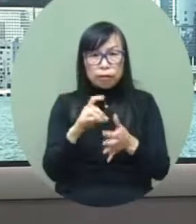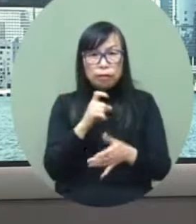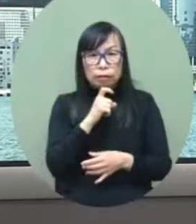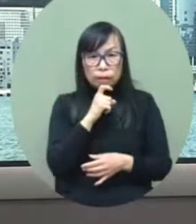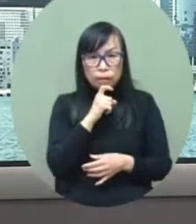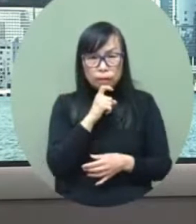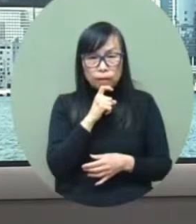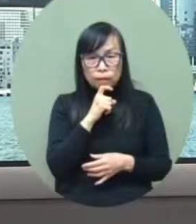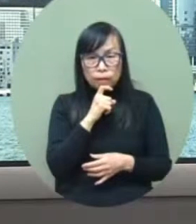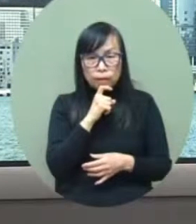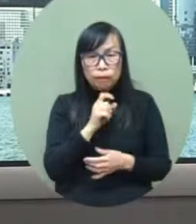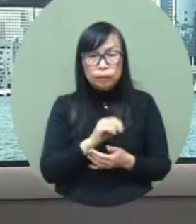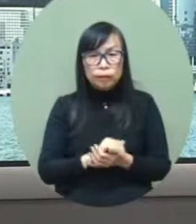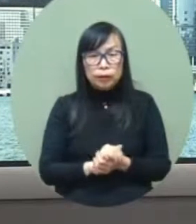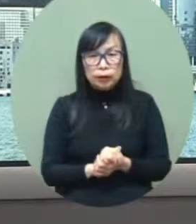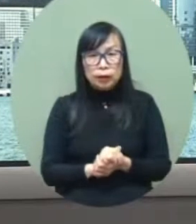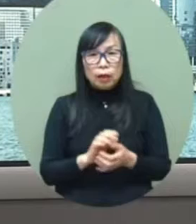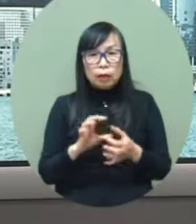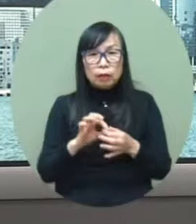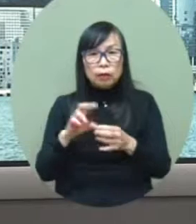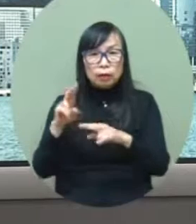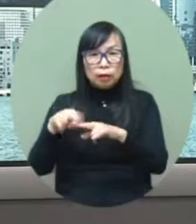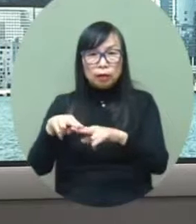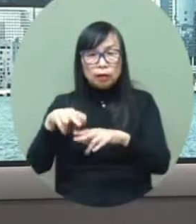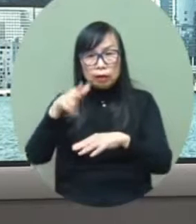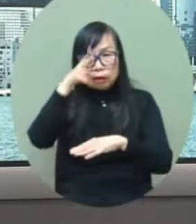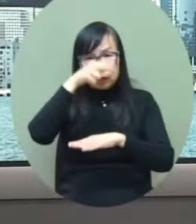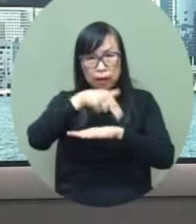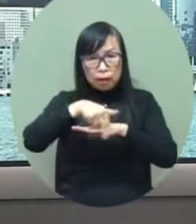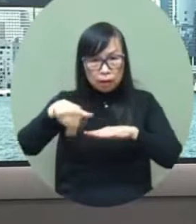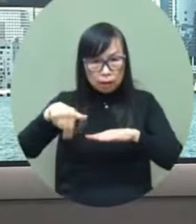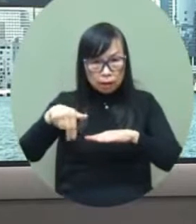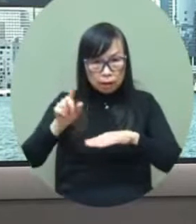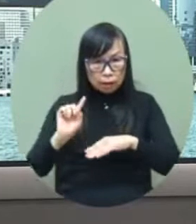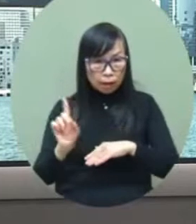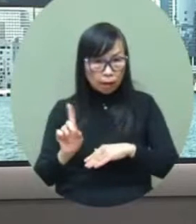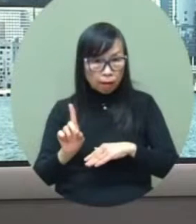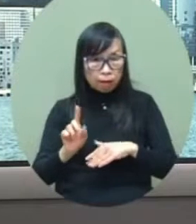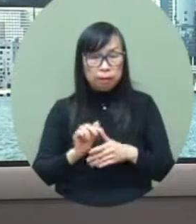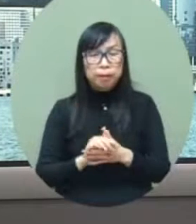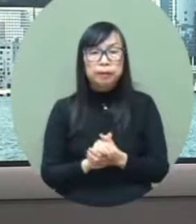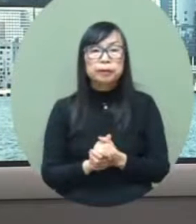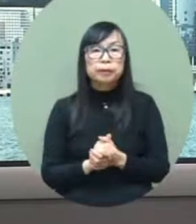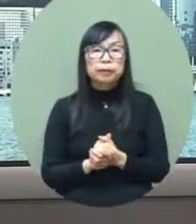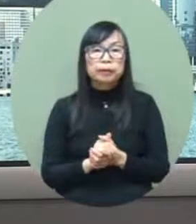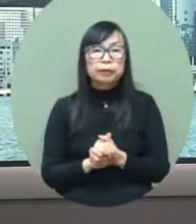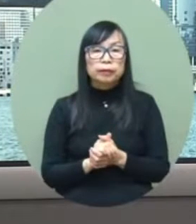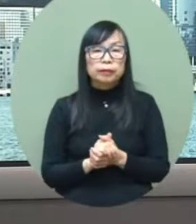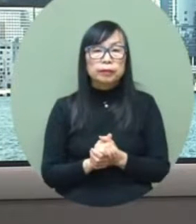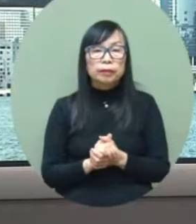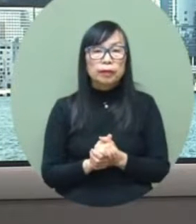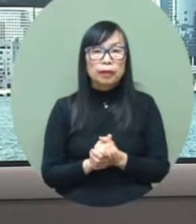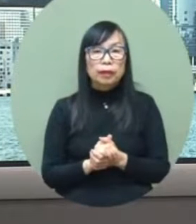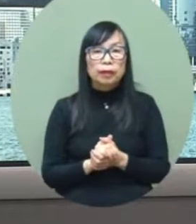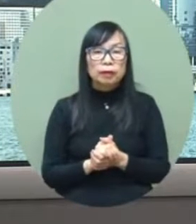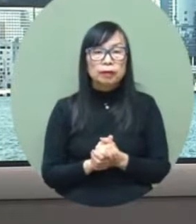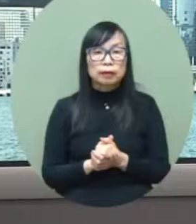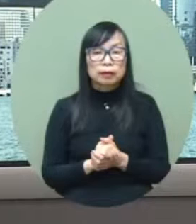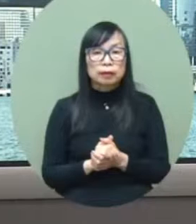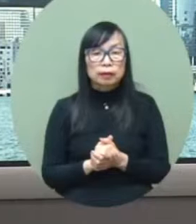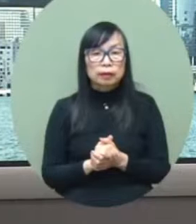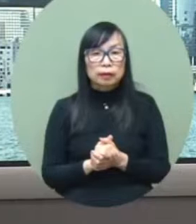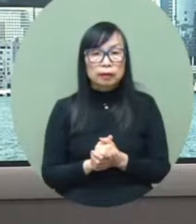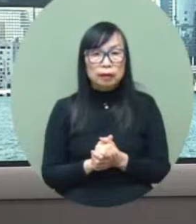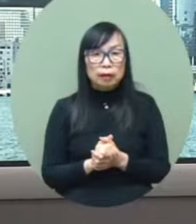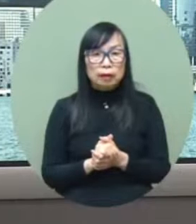we can help different countries to make use of